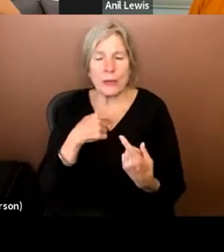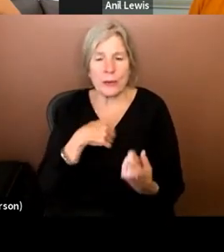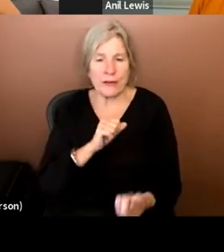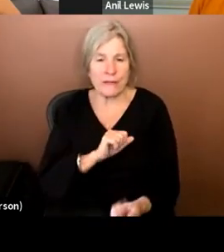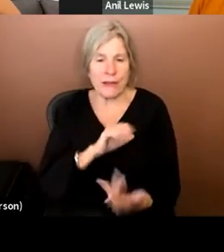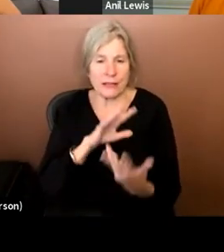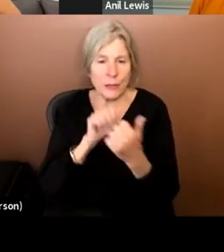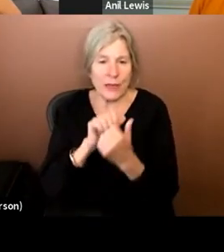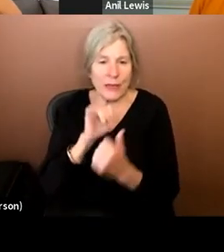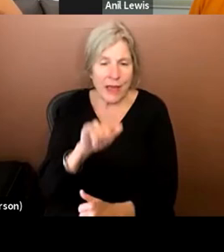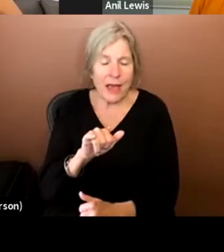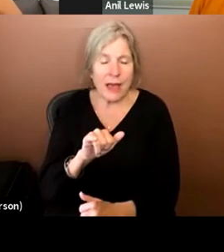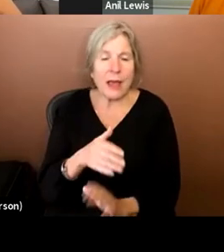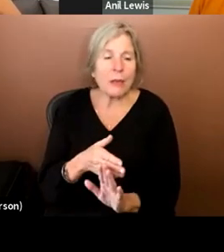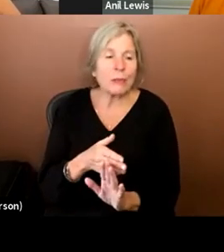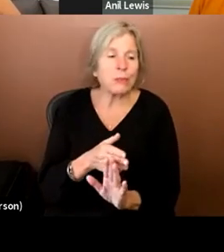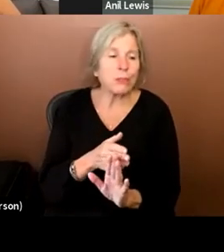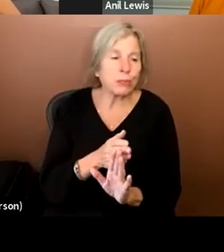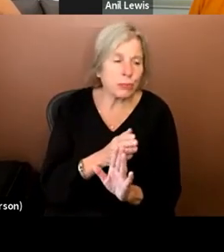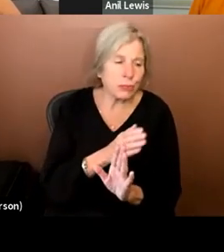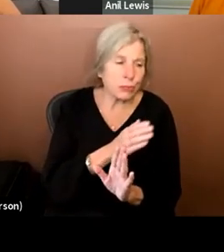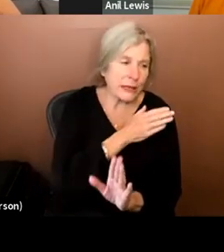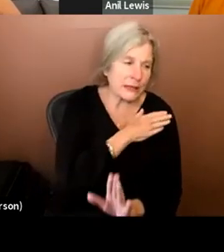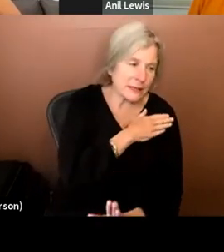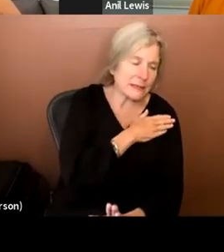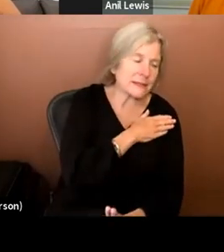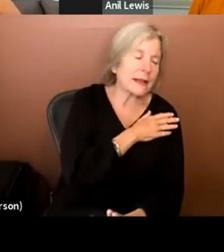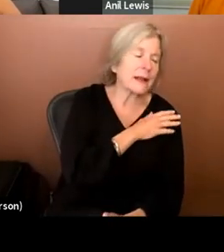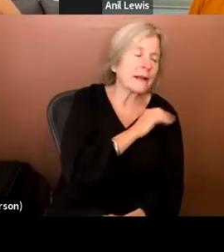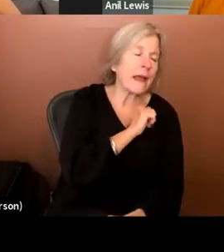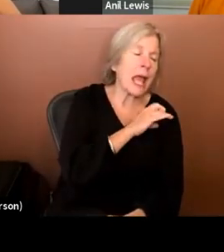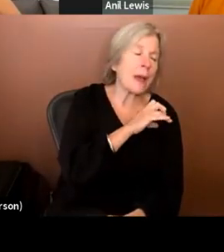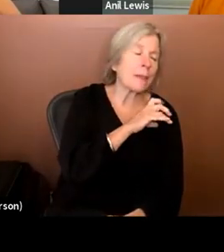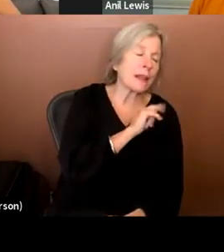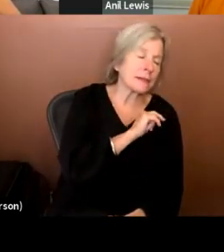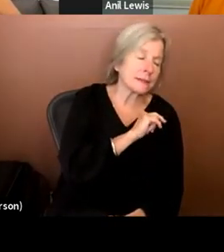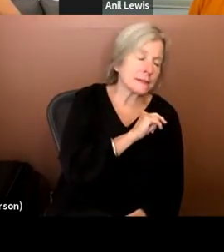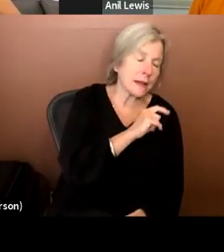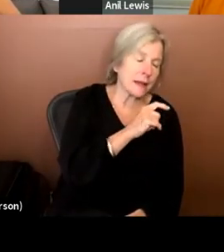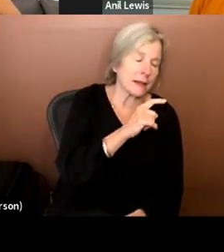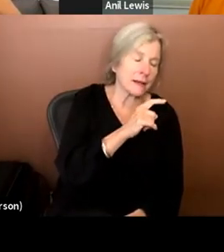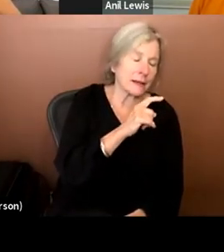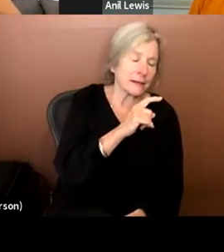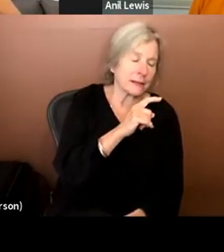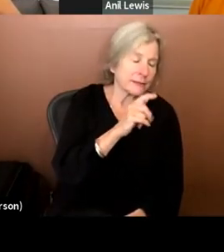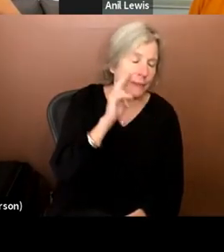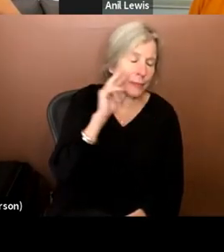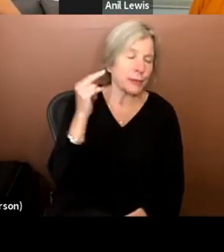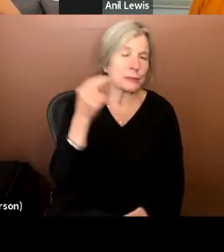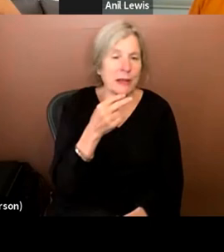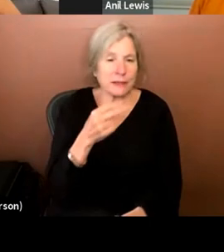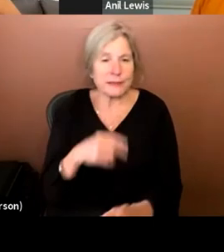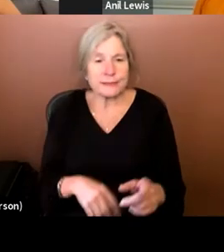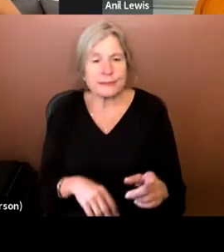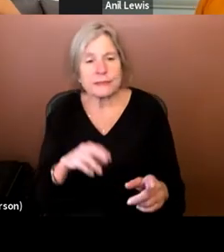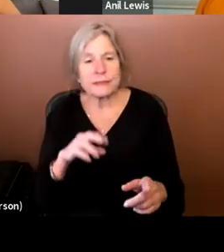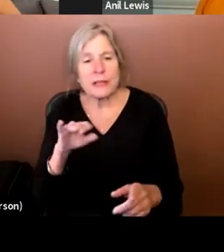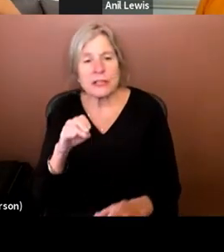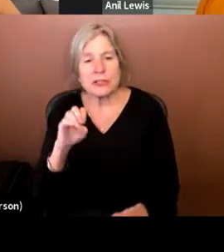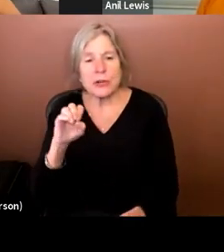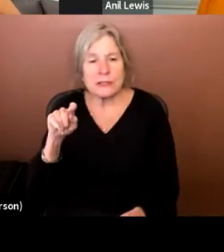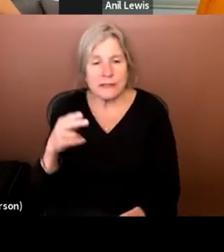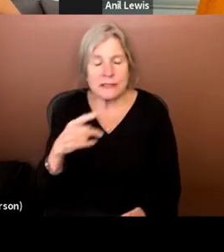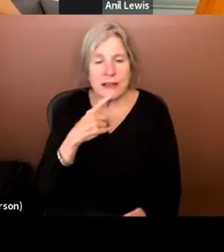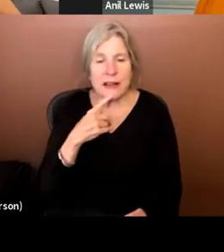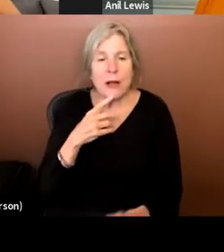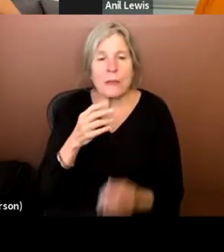that preexisting ableist mentality? I, I think this is Joe. I think more and more having peoples